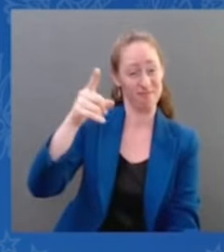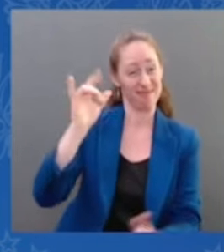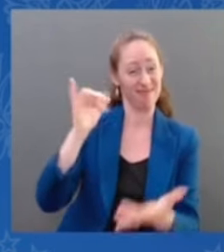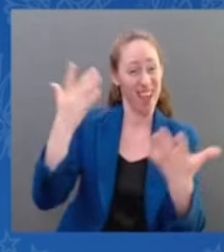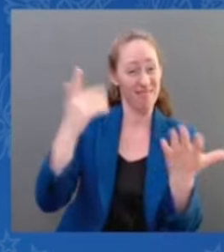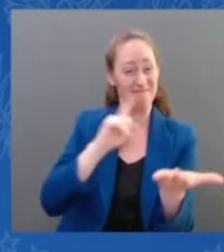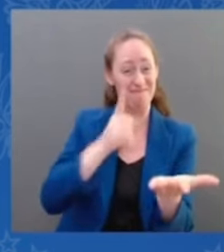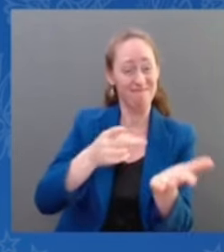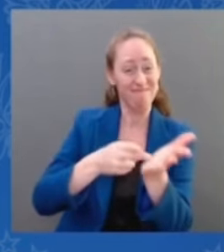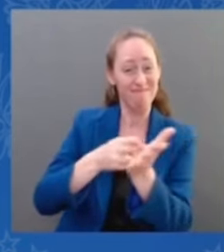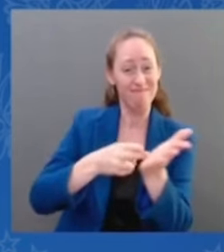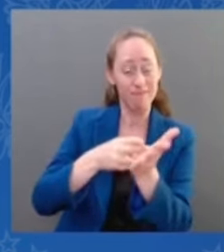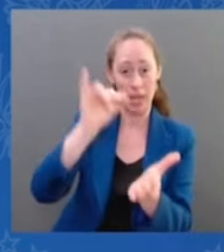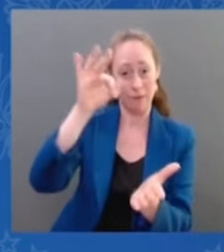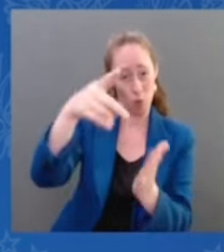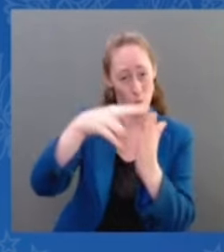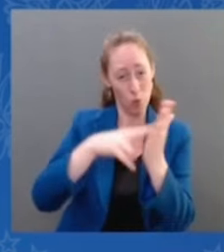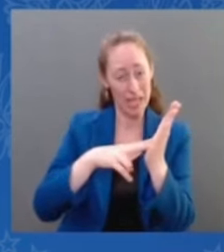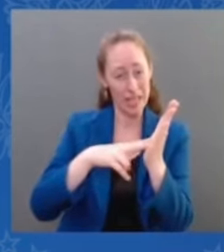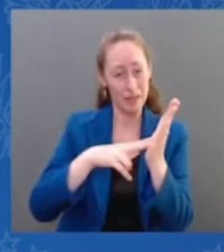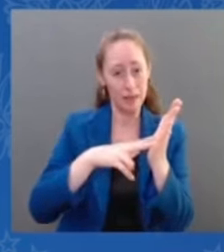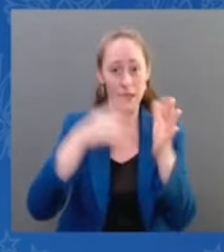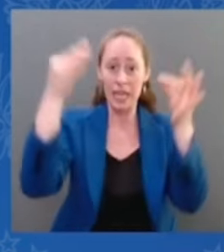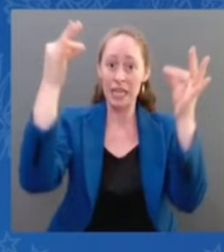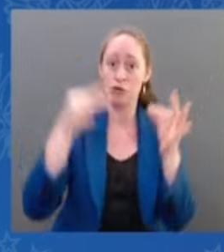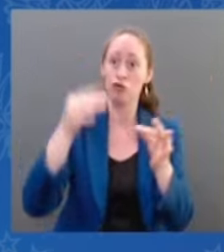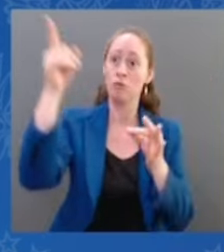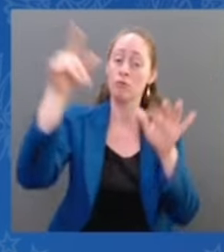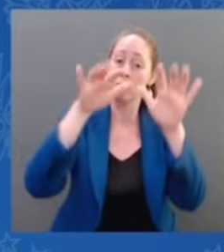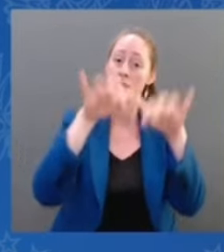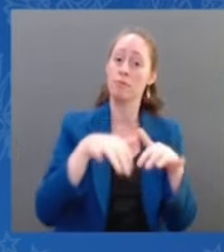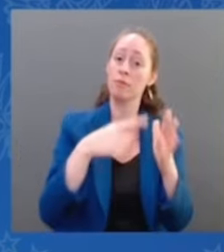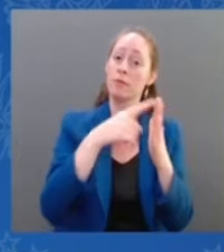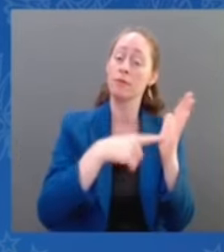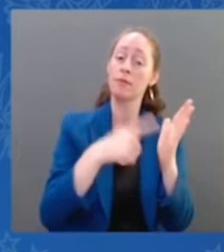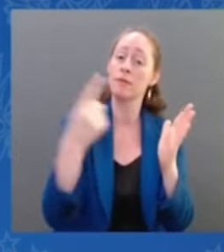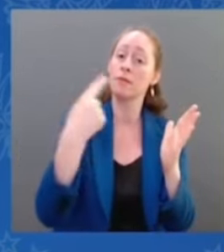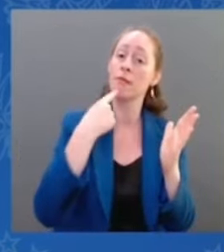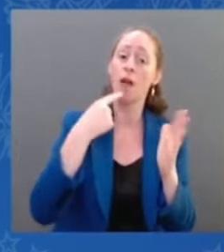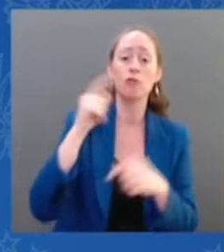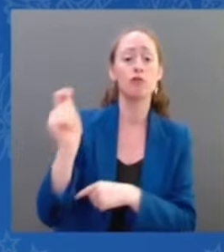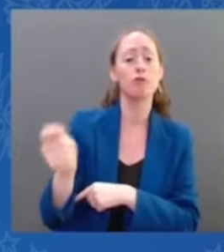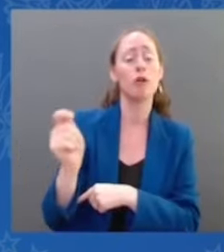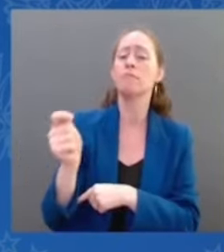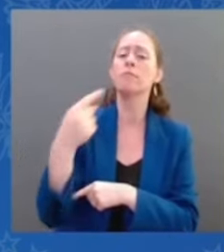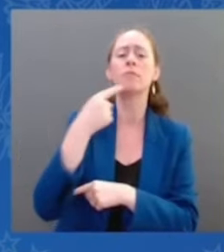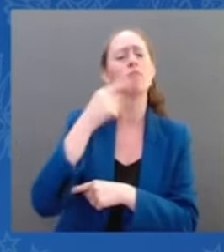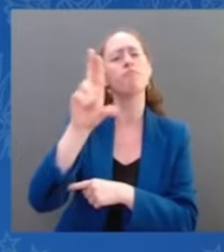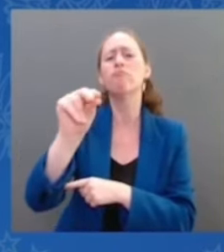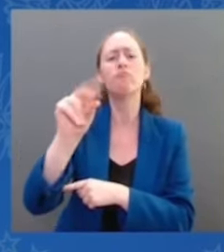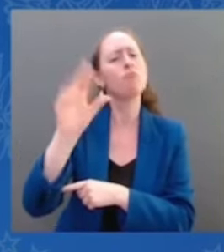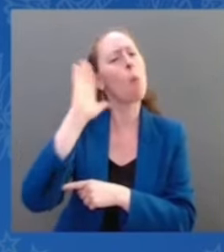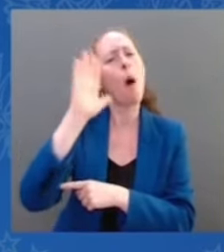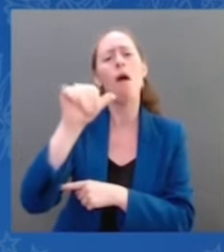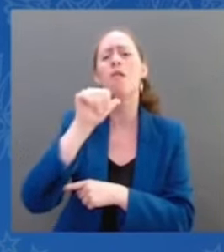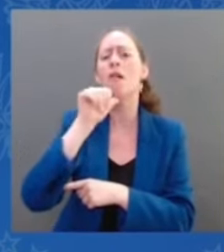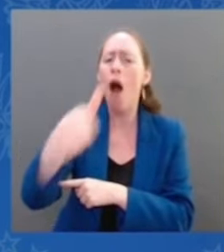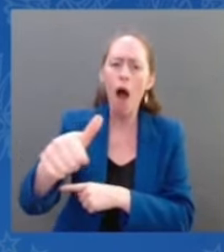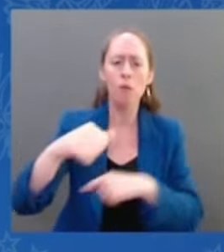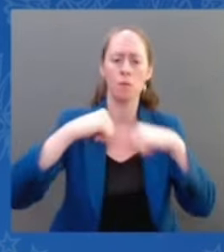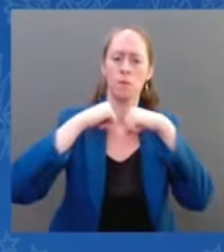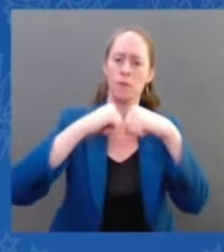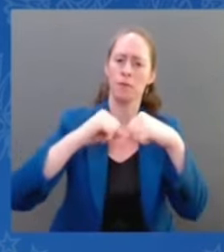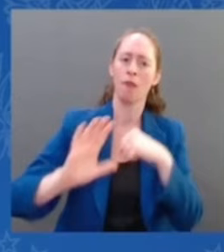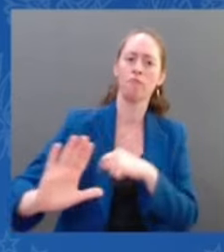it will not protect the rights of women, period, period. After having made the decision based